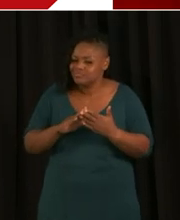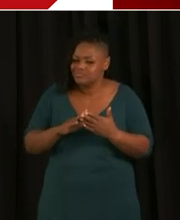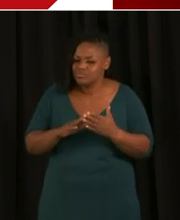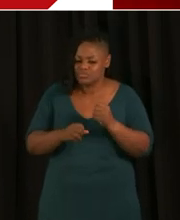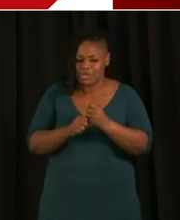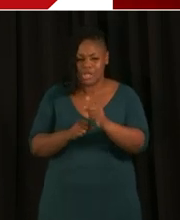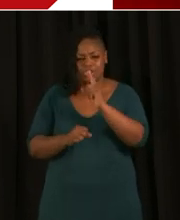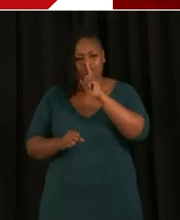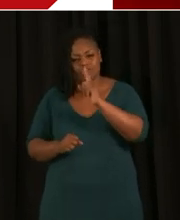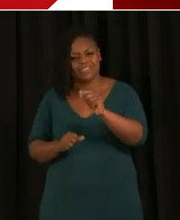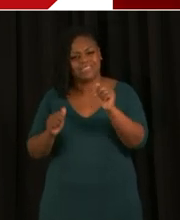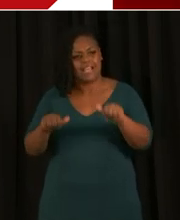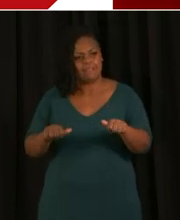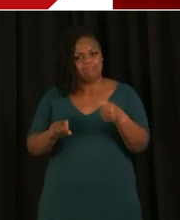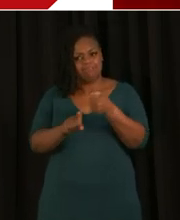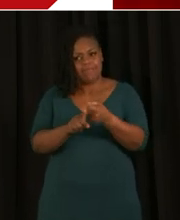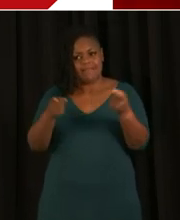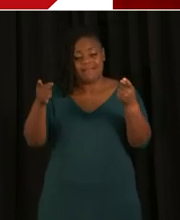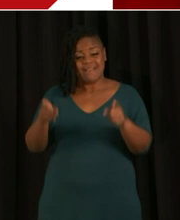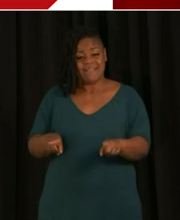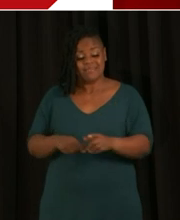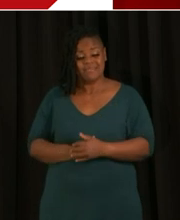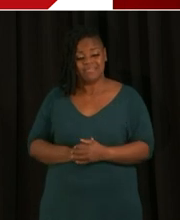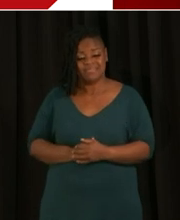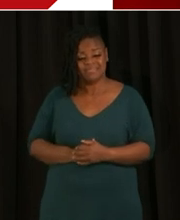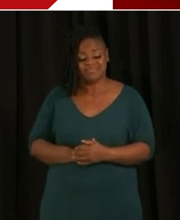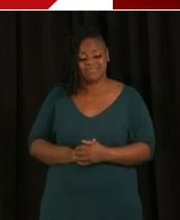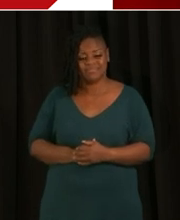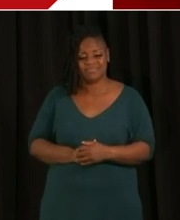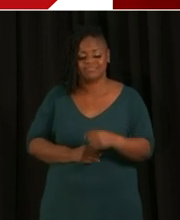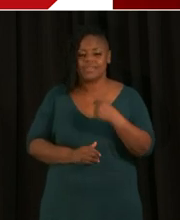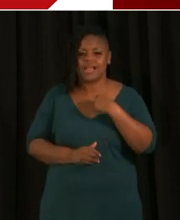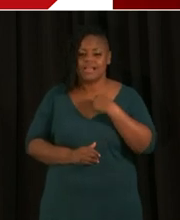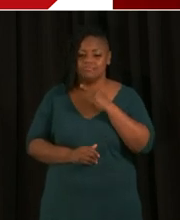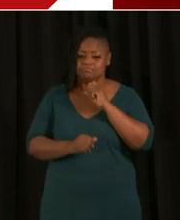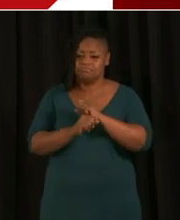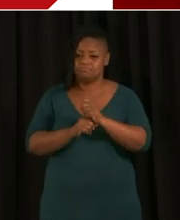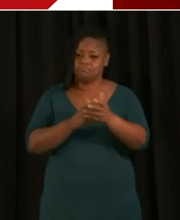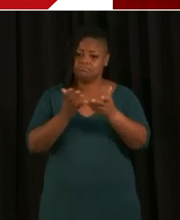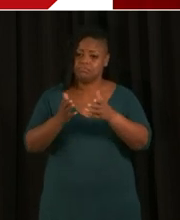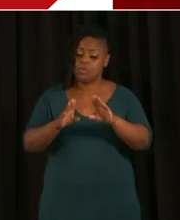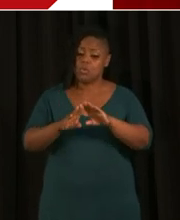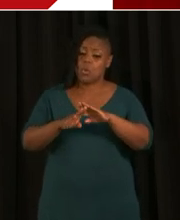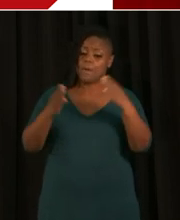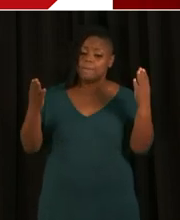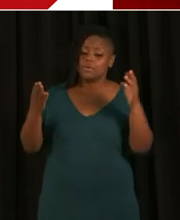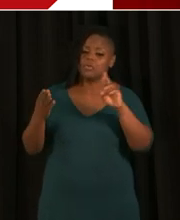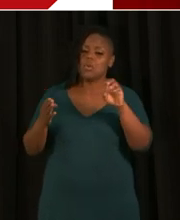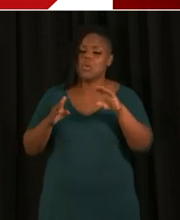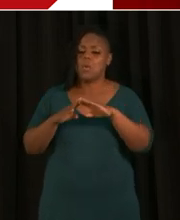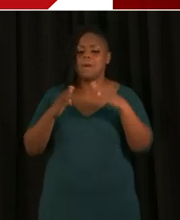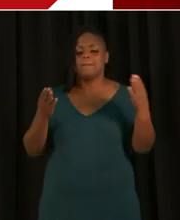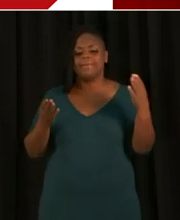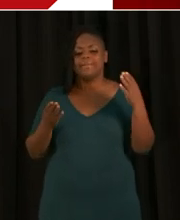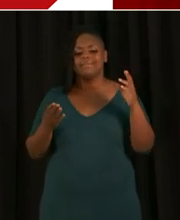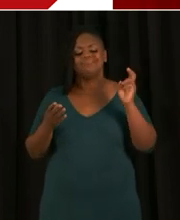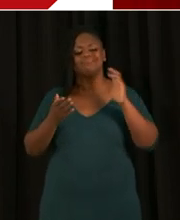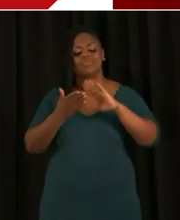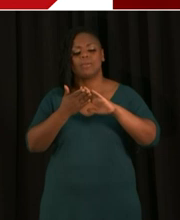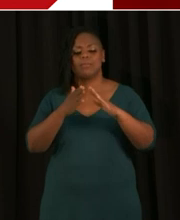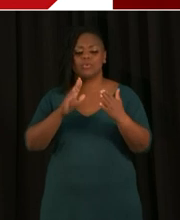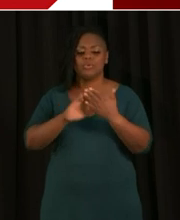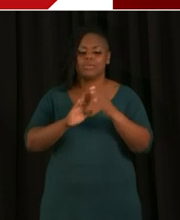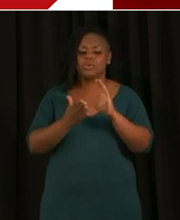for that to happen, and schools are now meeting what we call reopening community force, which is similar to our local school advisory team,